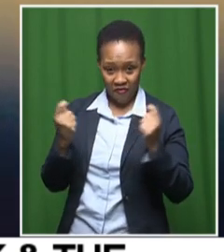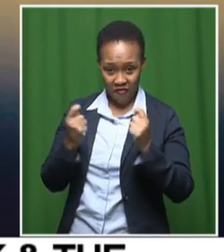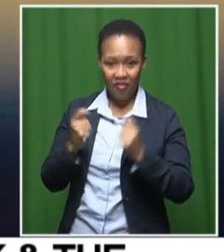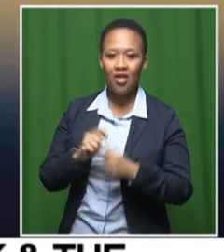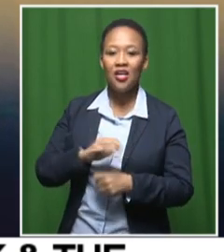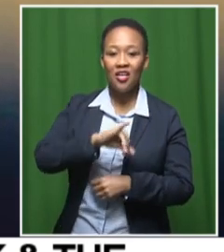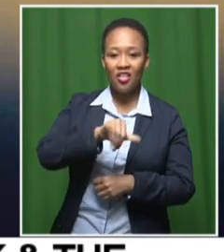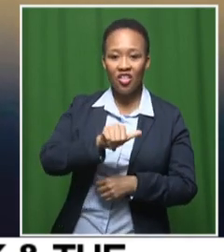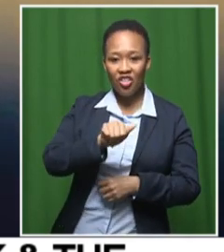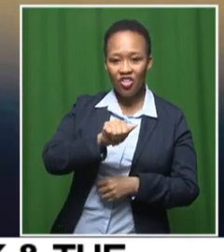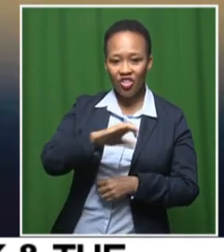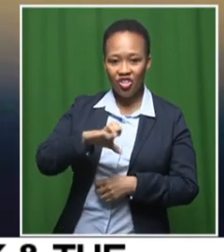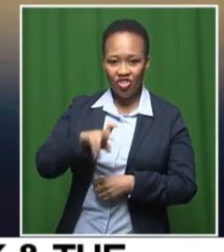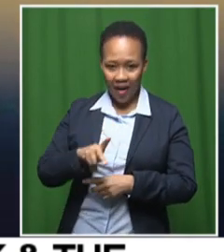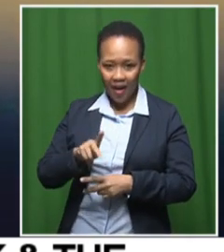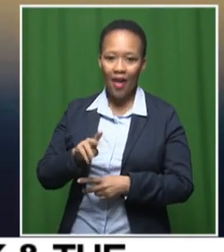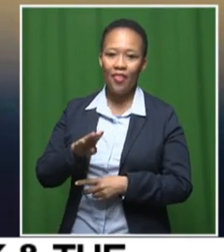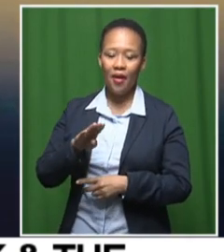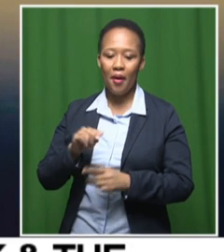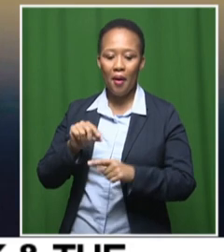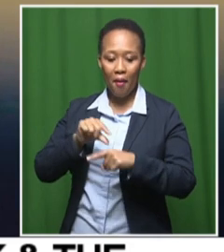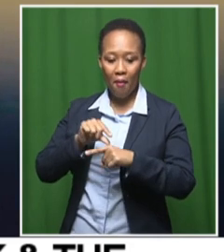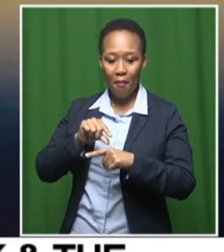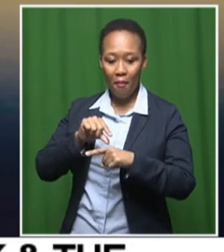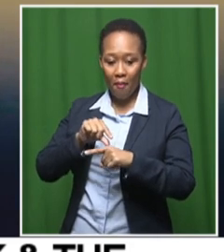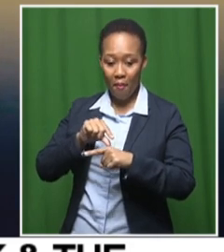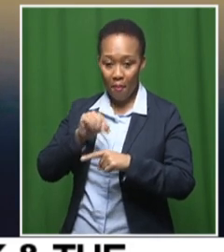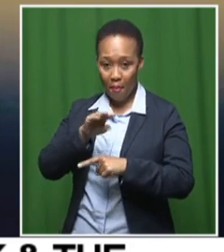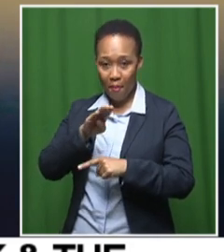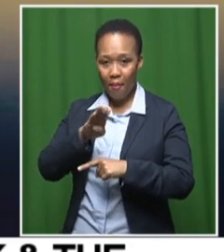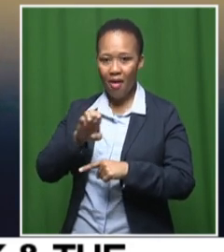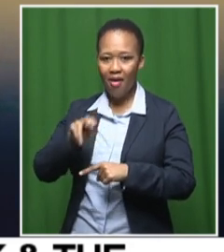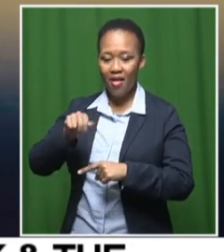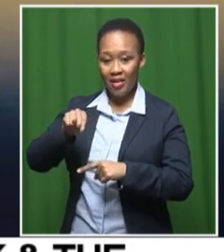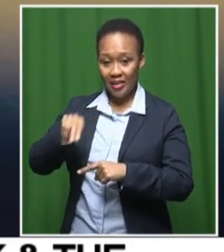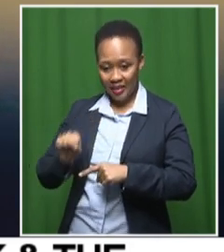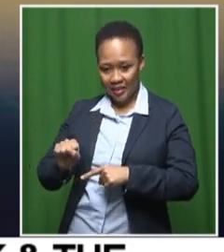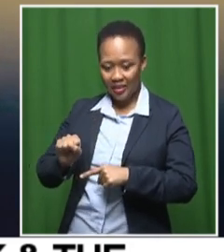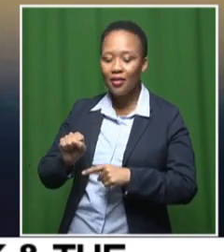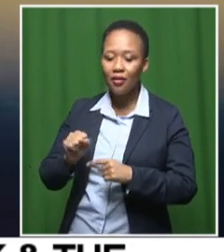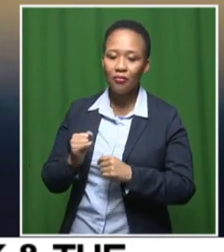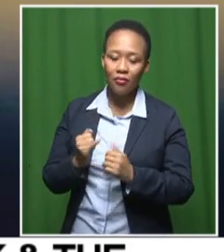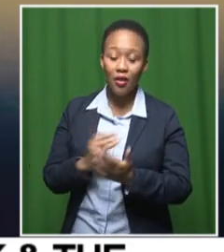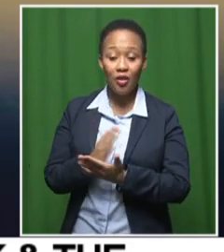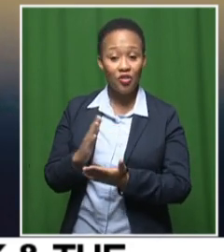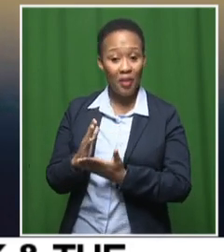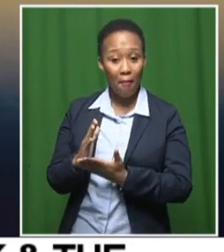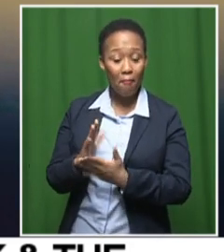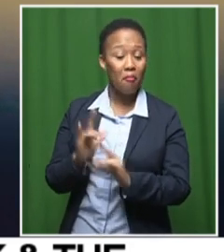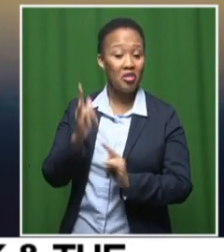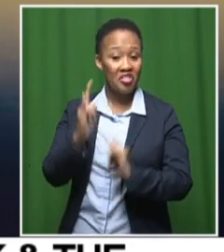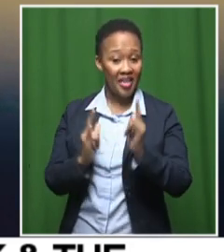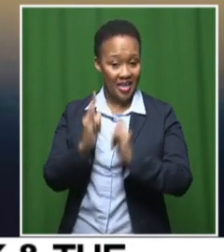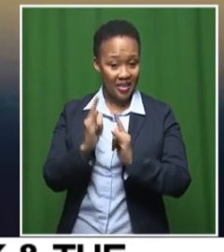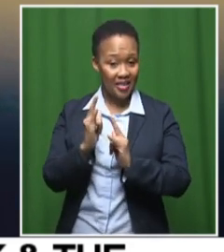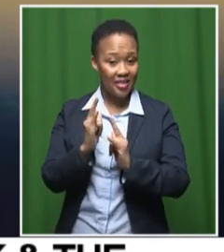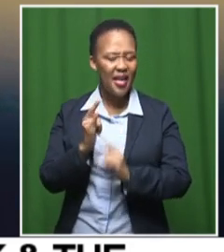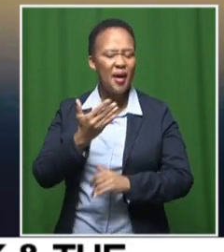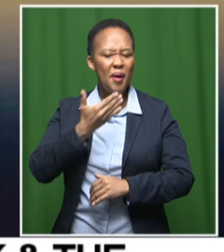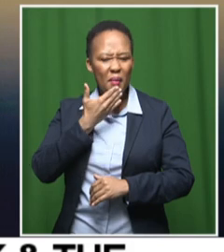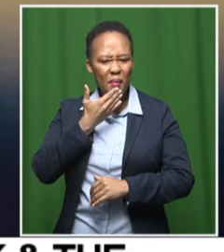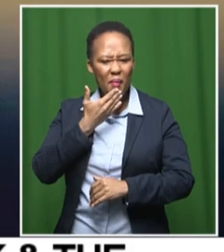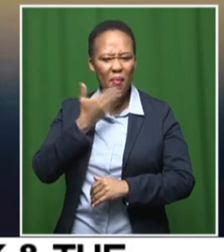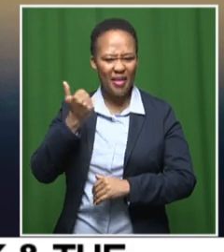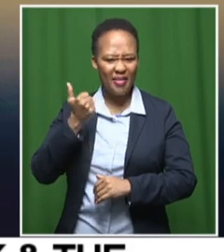and the Beanstalk production graces its stage. This piece features some of the city's best loved